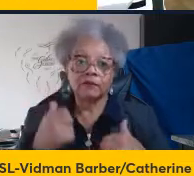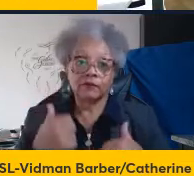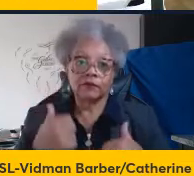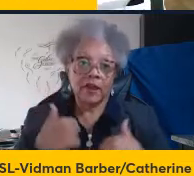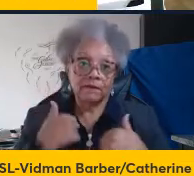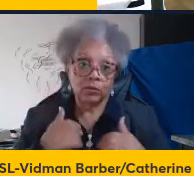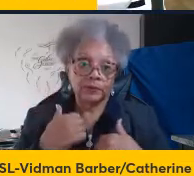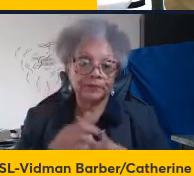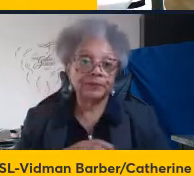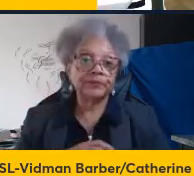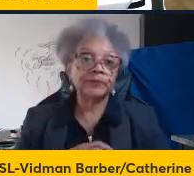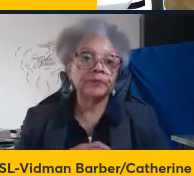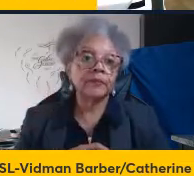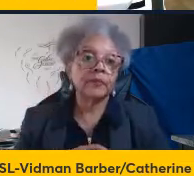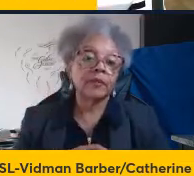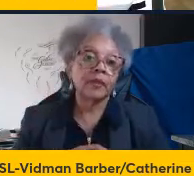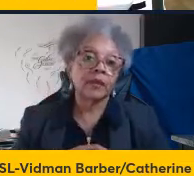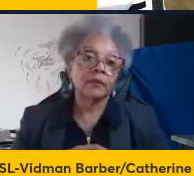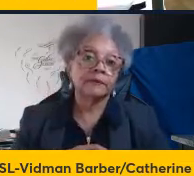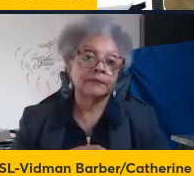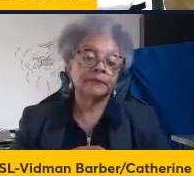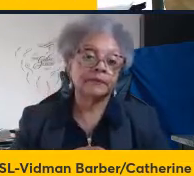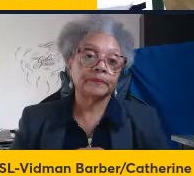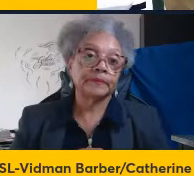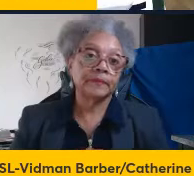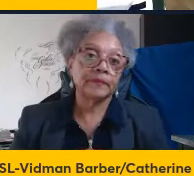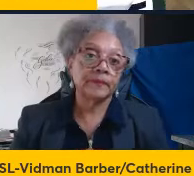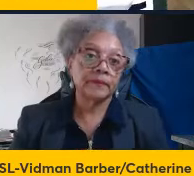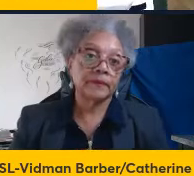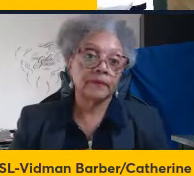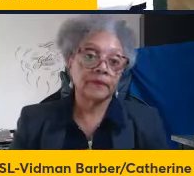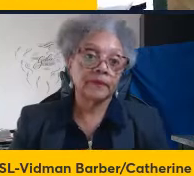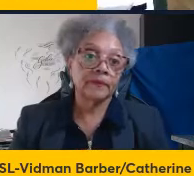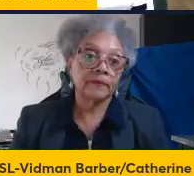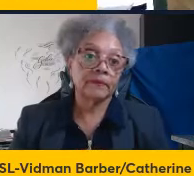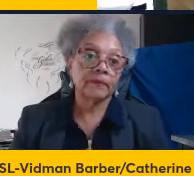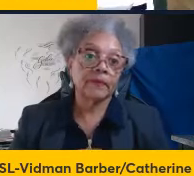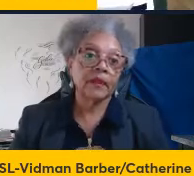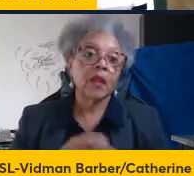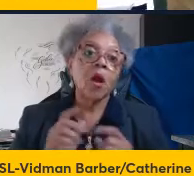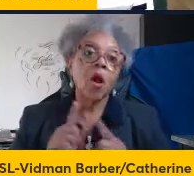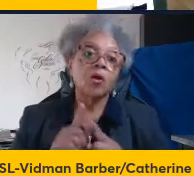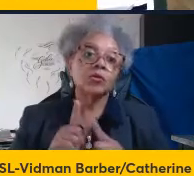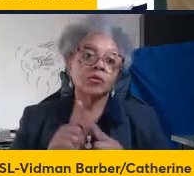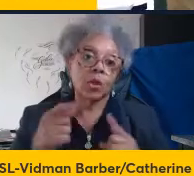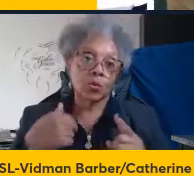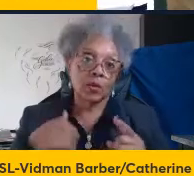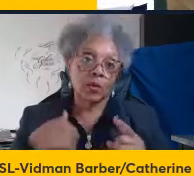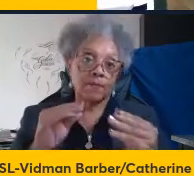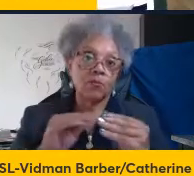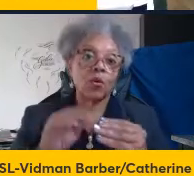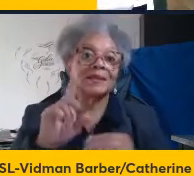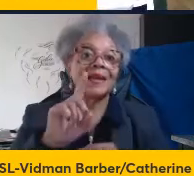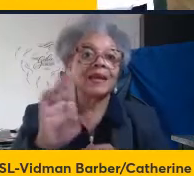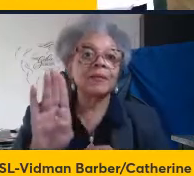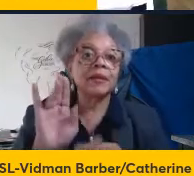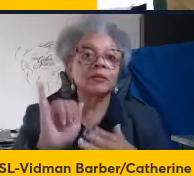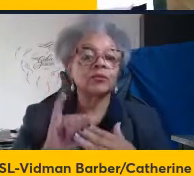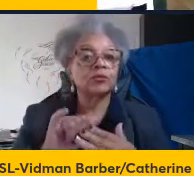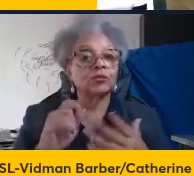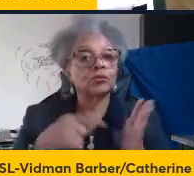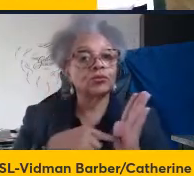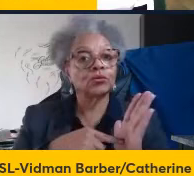Also, we interrogated more databases to determine the expression